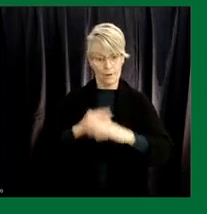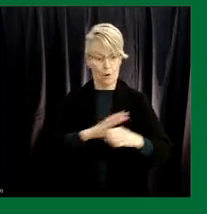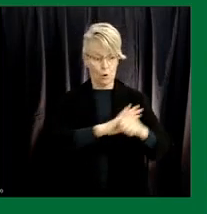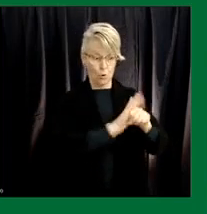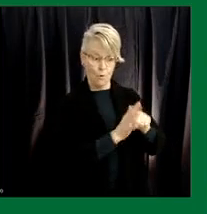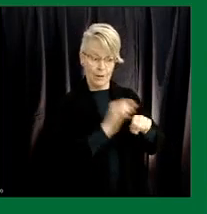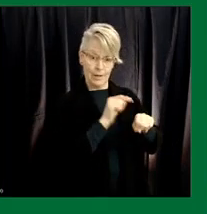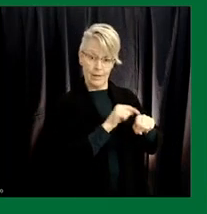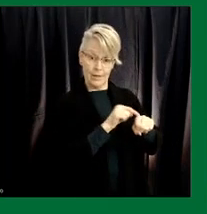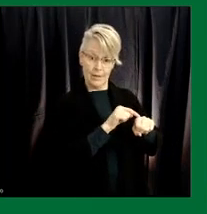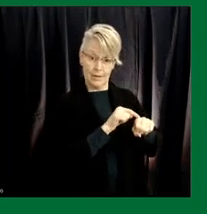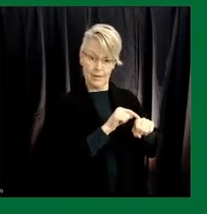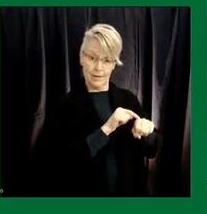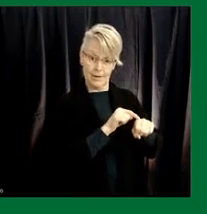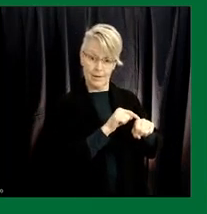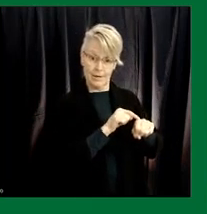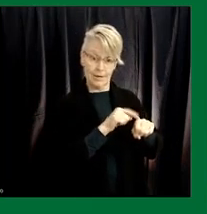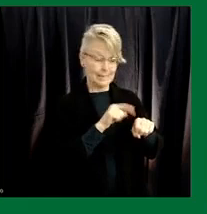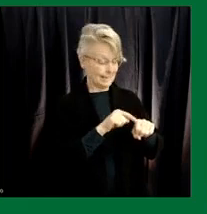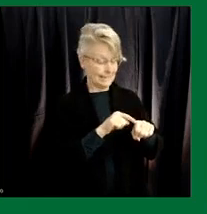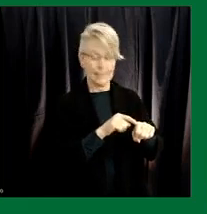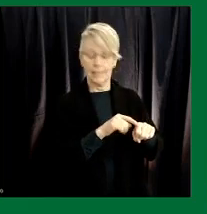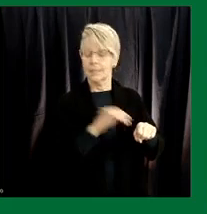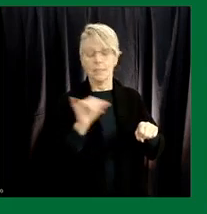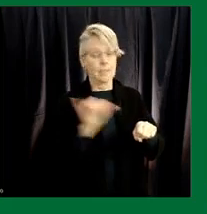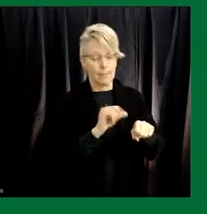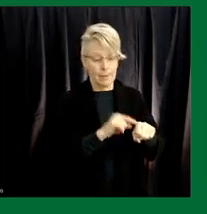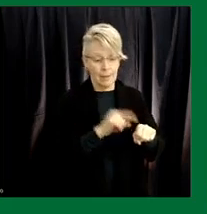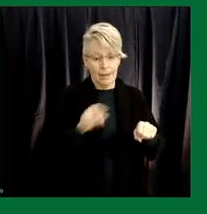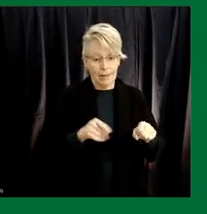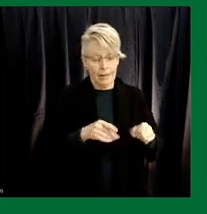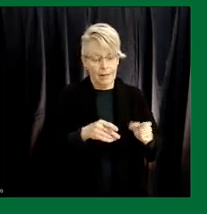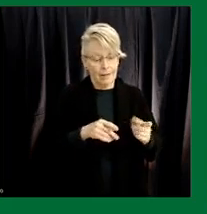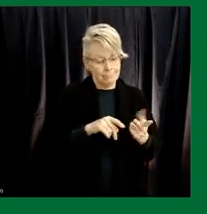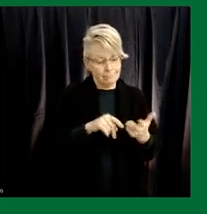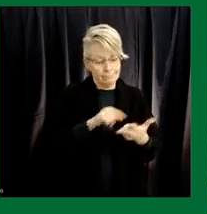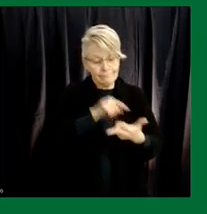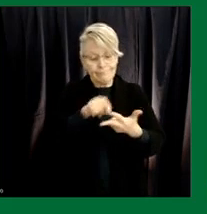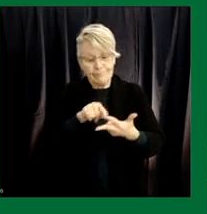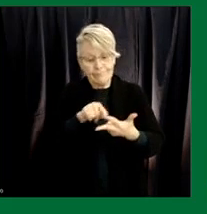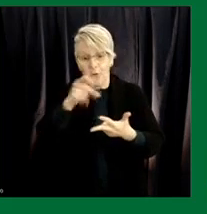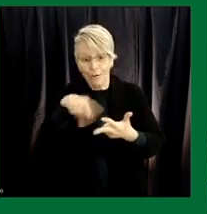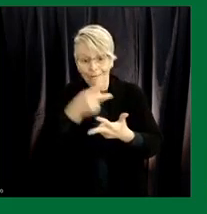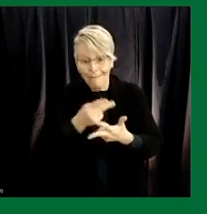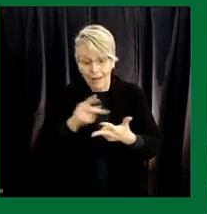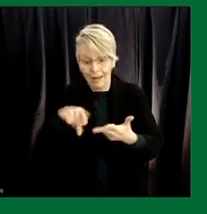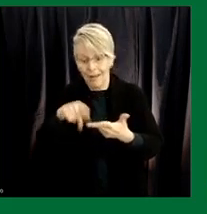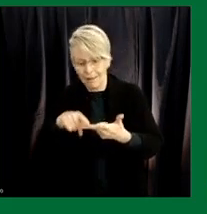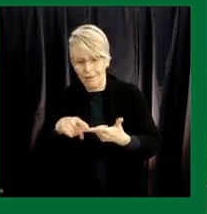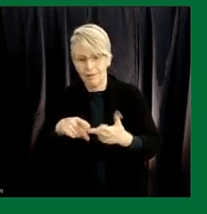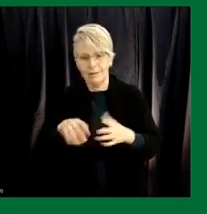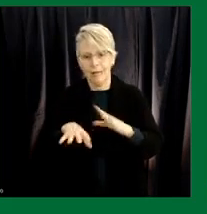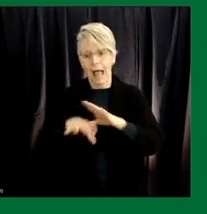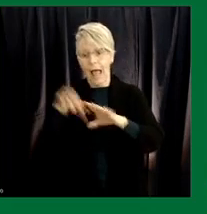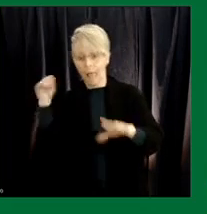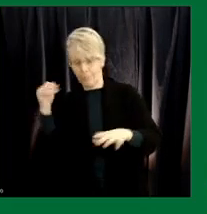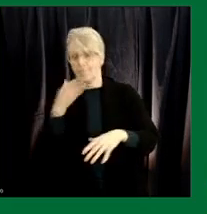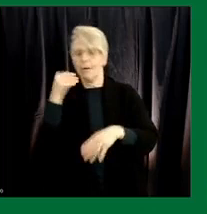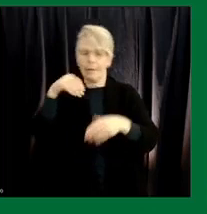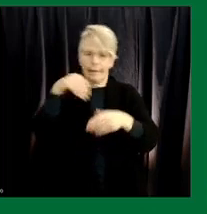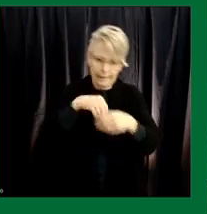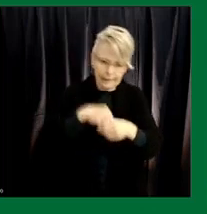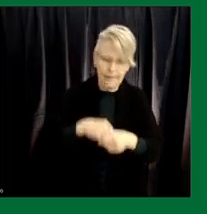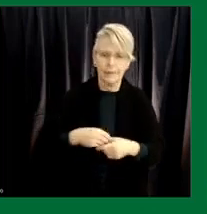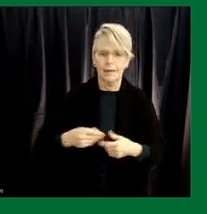remains as important or more important with rates of concern so outdoors is better than indoors physical distance two meters or